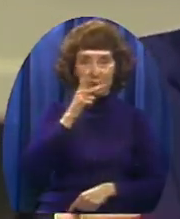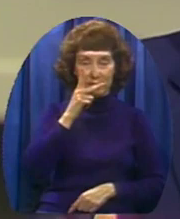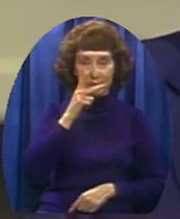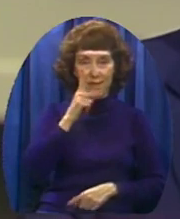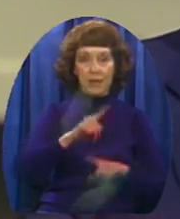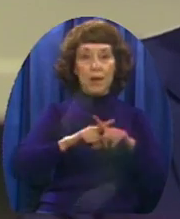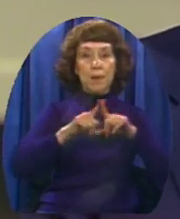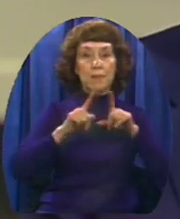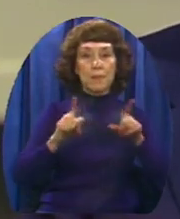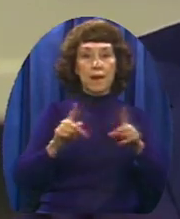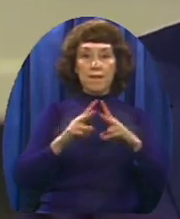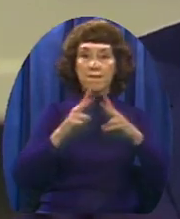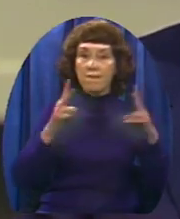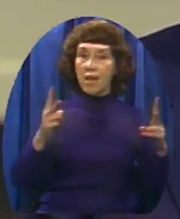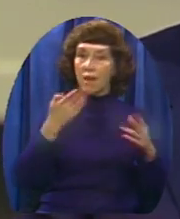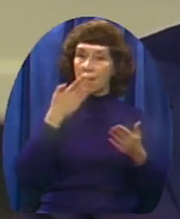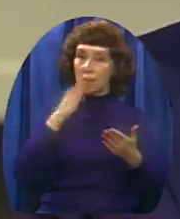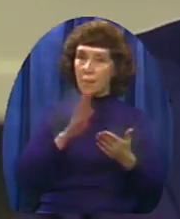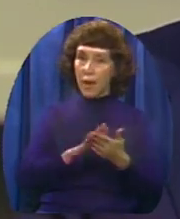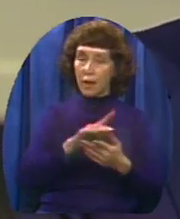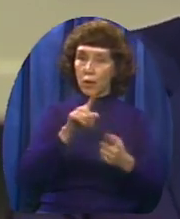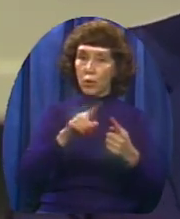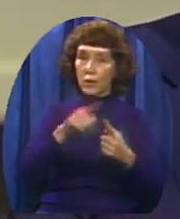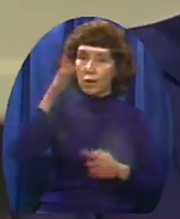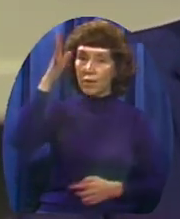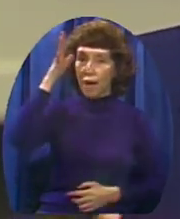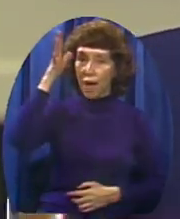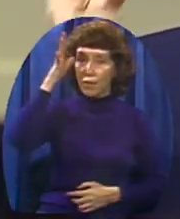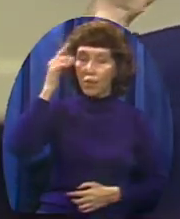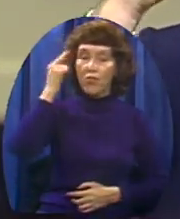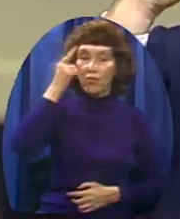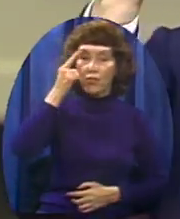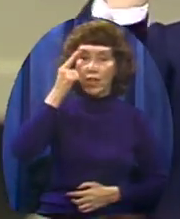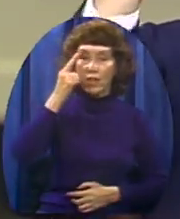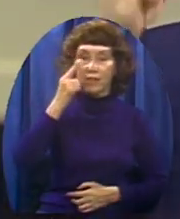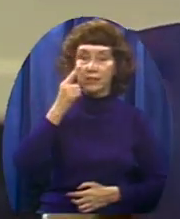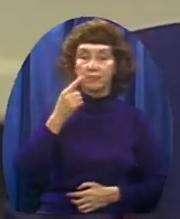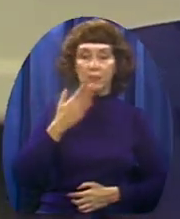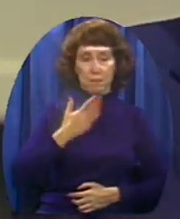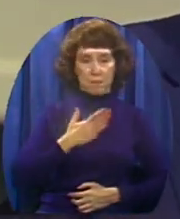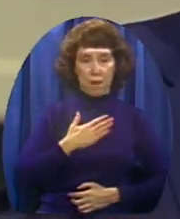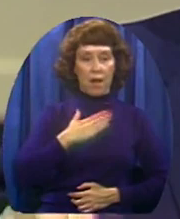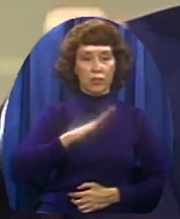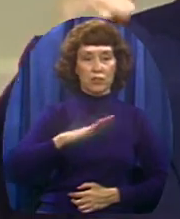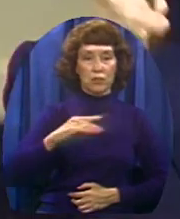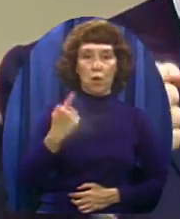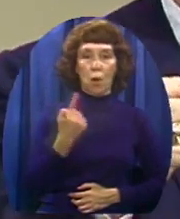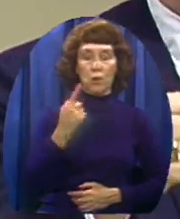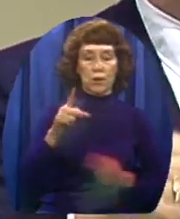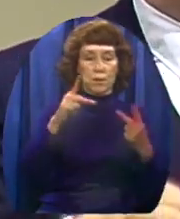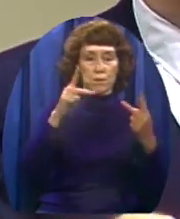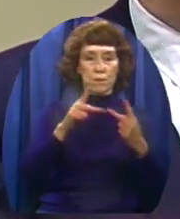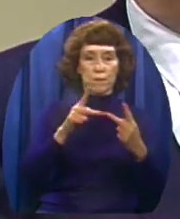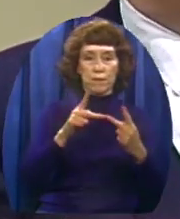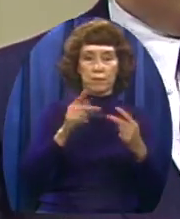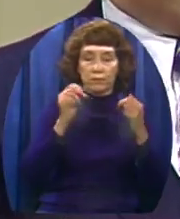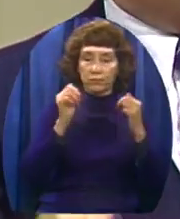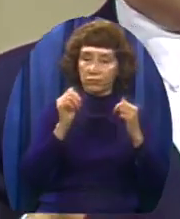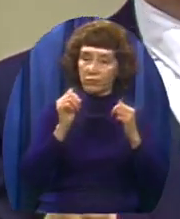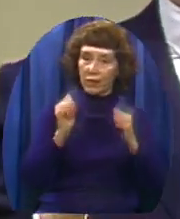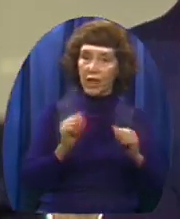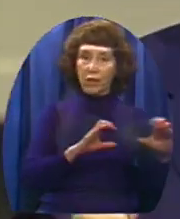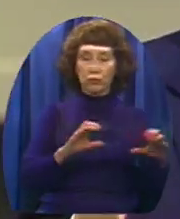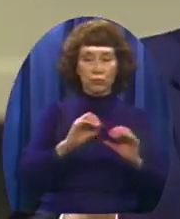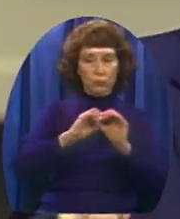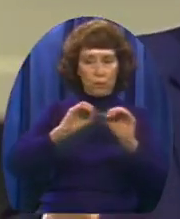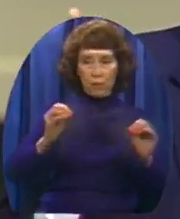But it's very bad when a daddy gets to thinking that his kids are the only ones around They can do this, they can do this I